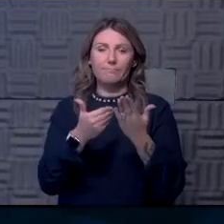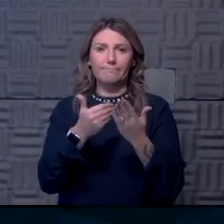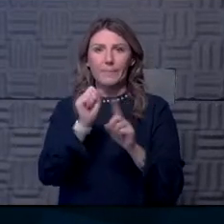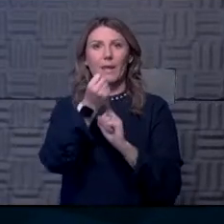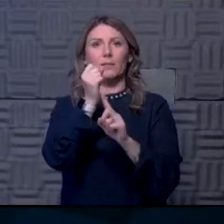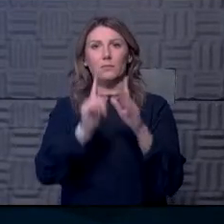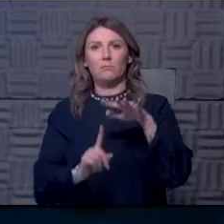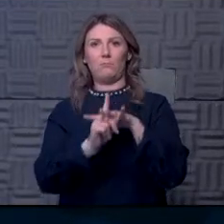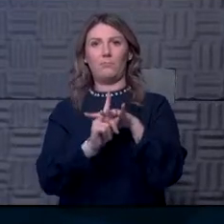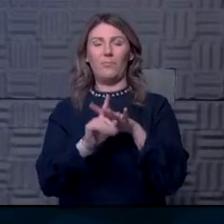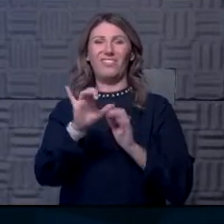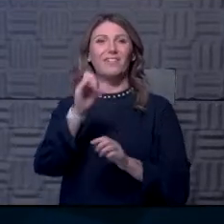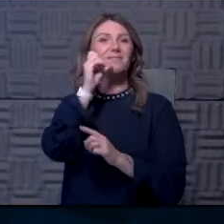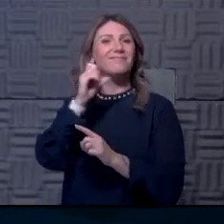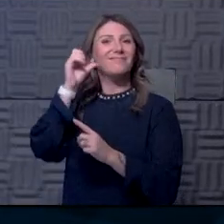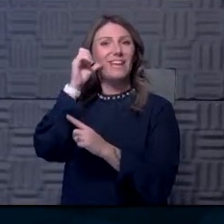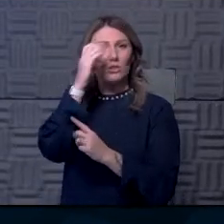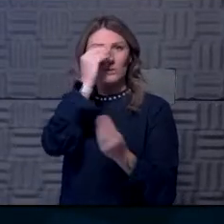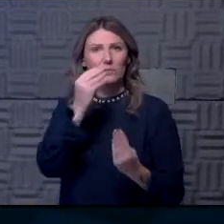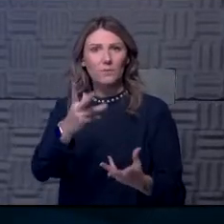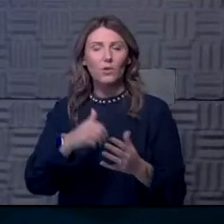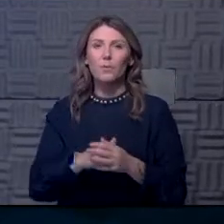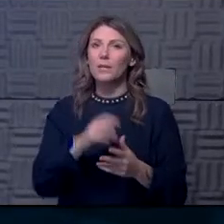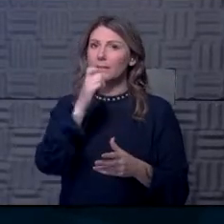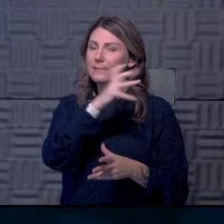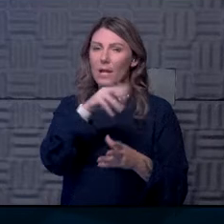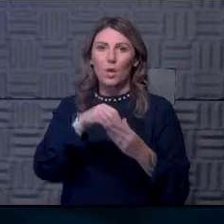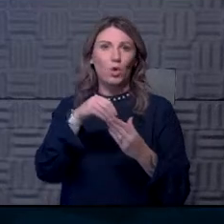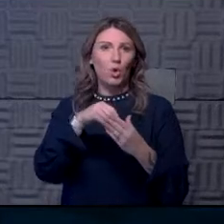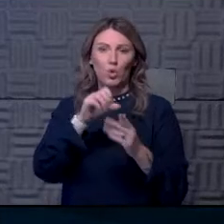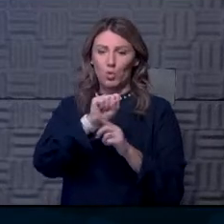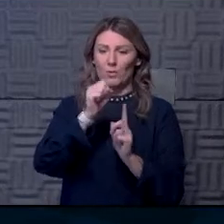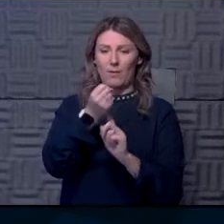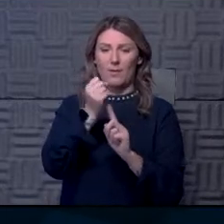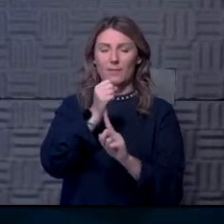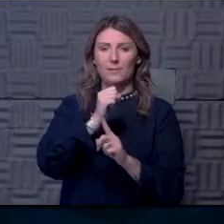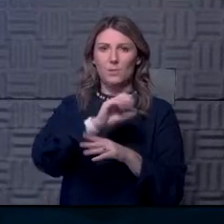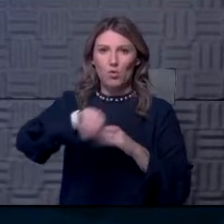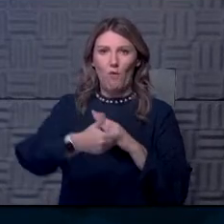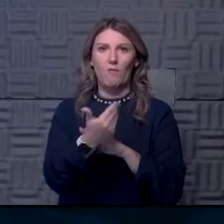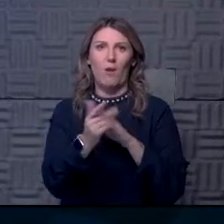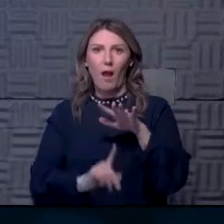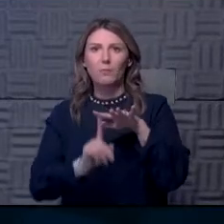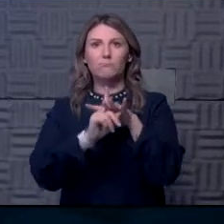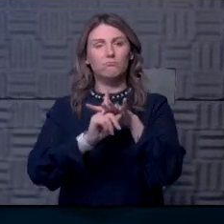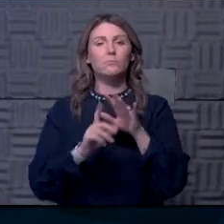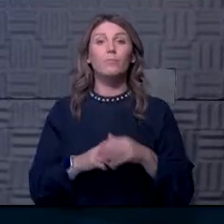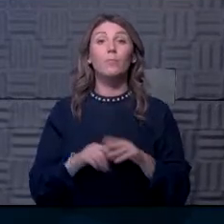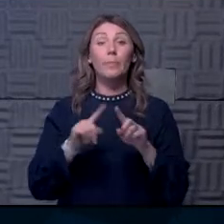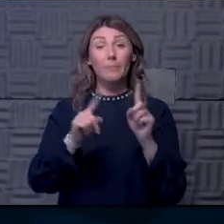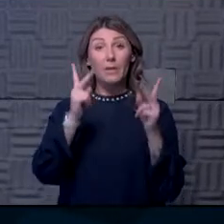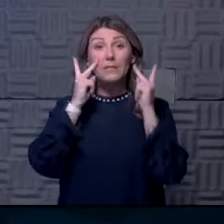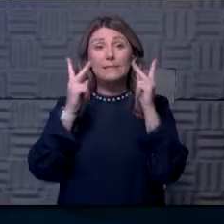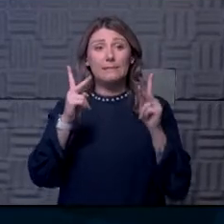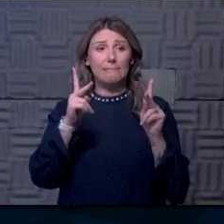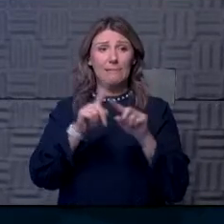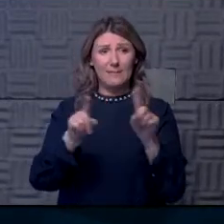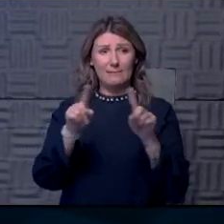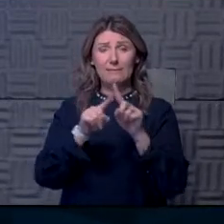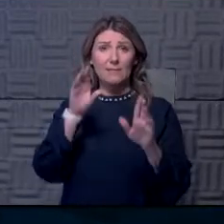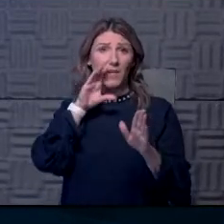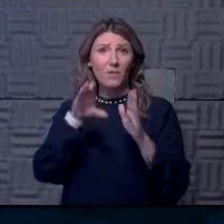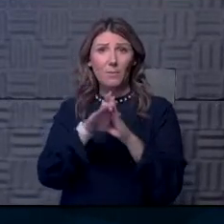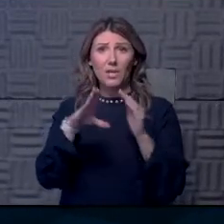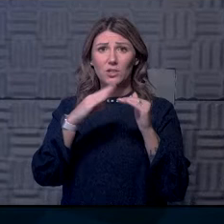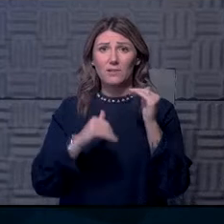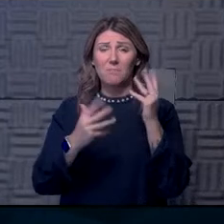yesterday's data. So doesn't include the cases that were reported overnight. But you can see a little bit of different picture here